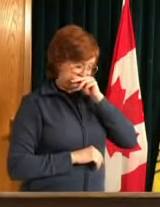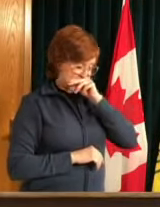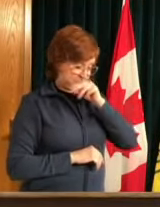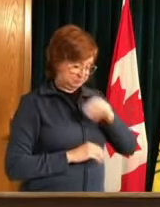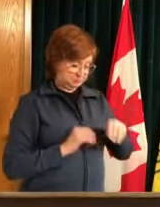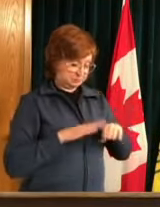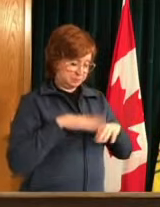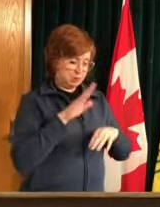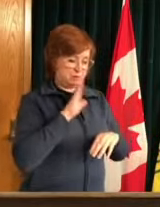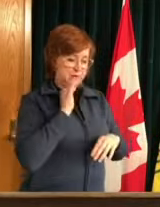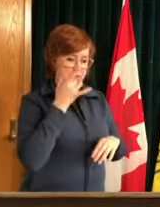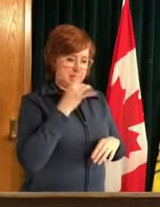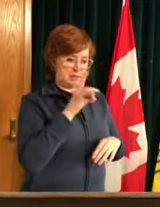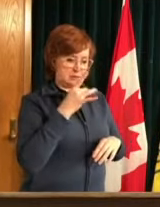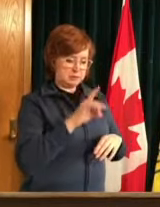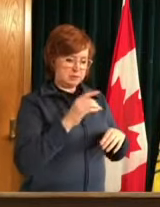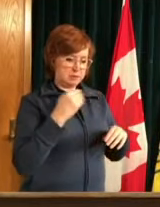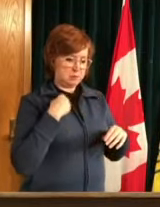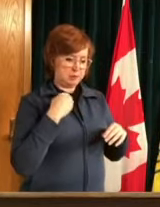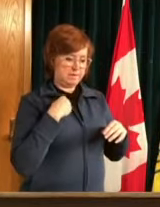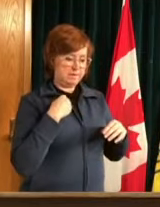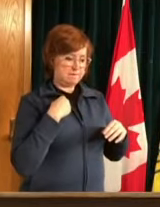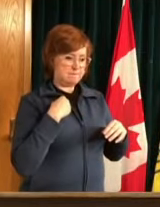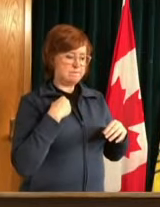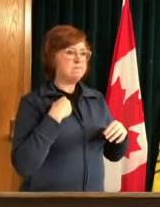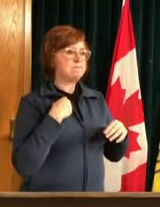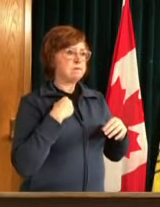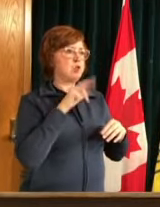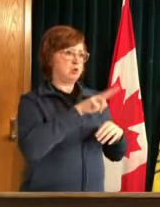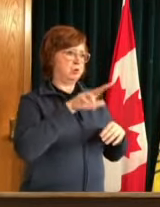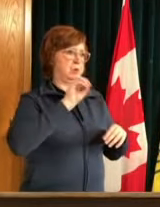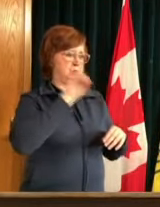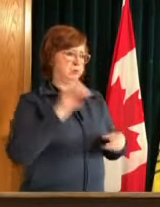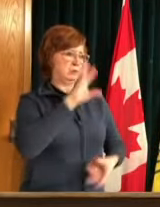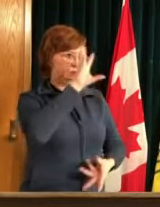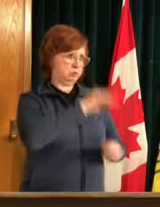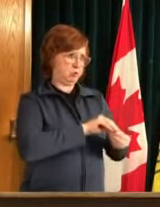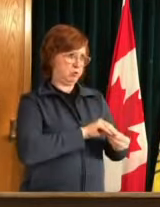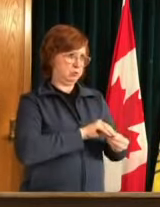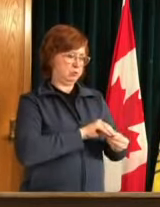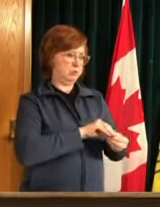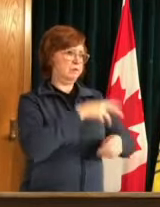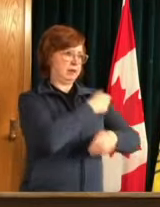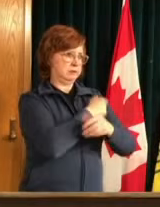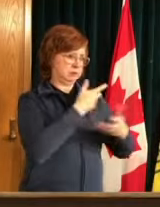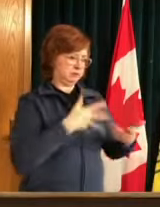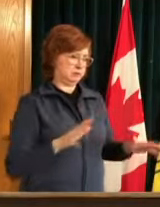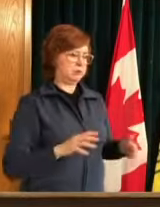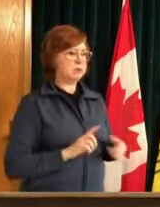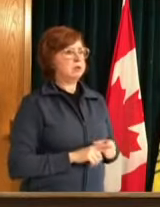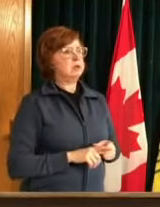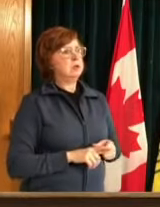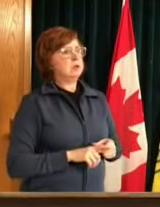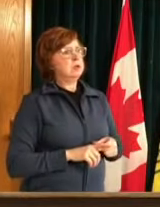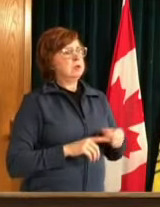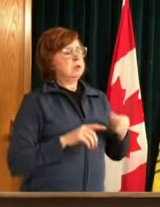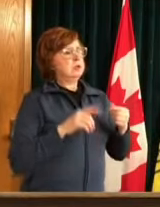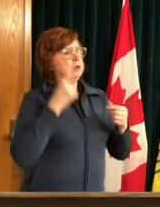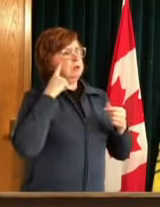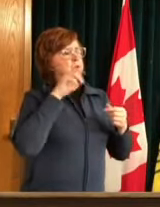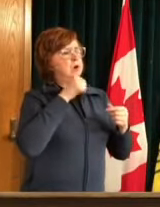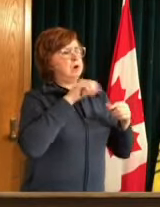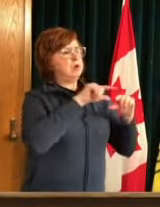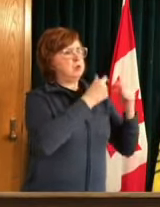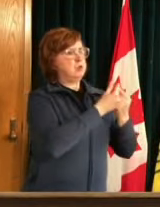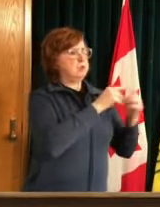to ever receive a vaccine uh have received one here in saskatchewan when you get into the higher age groups for example 60 and over we're we're